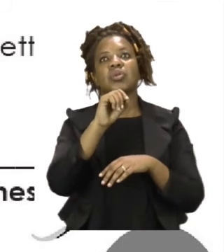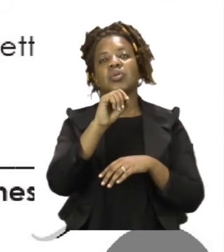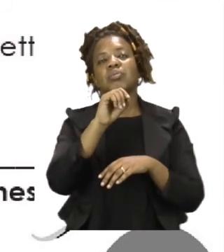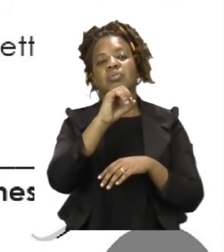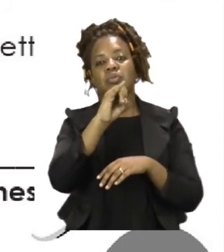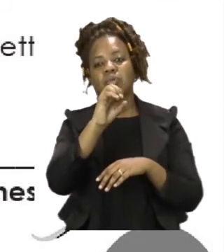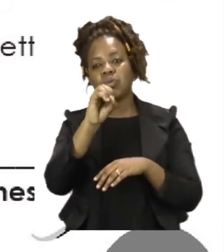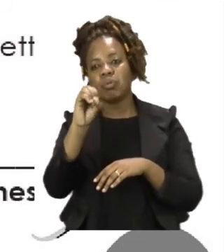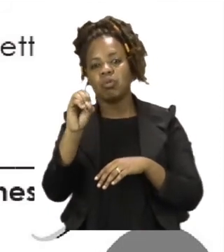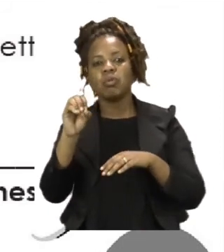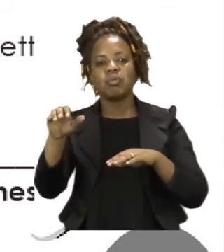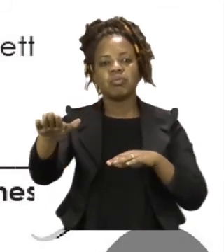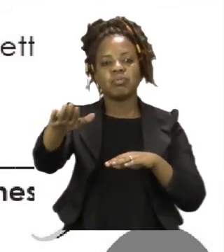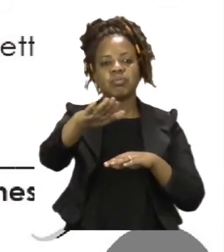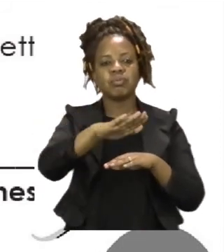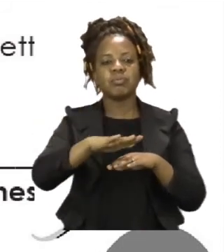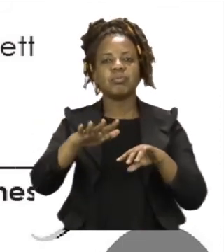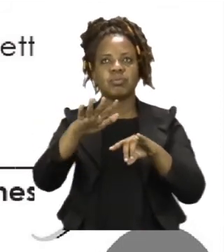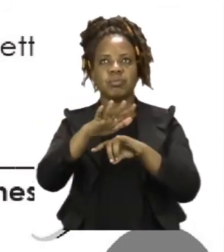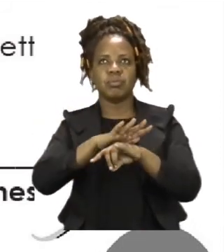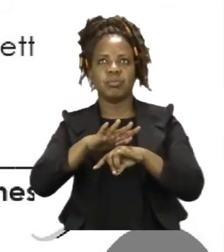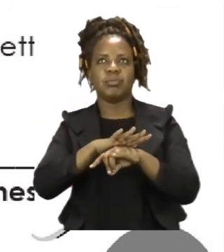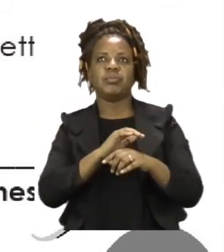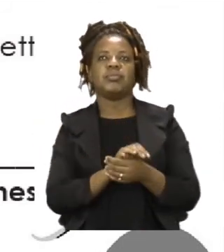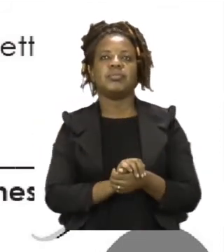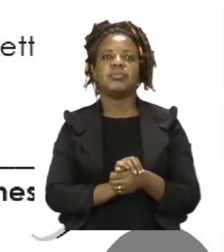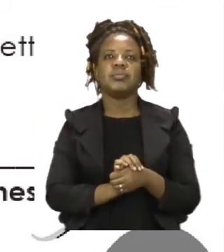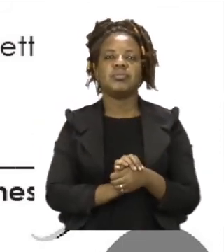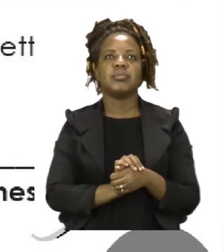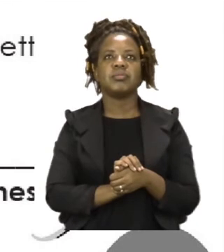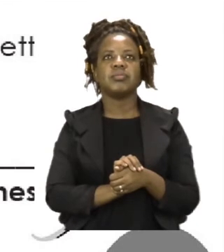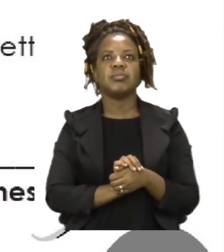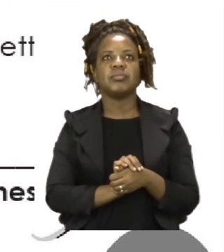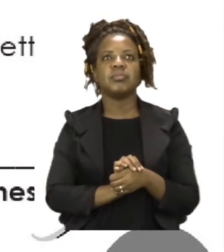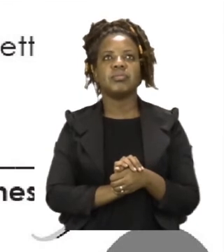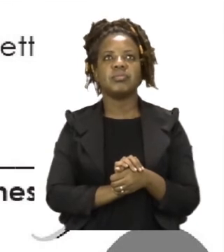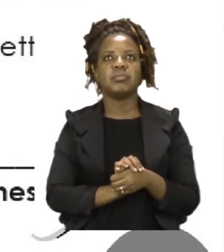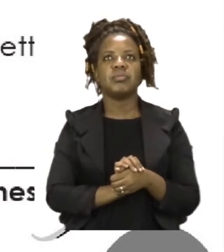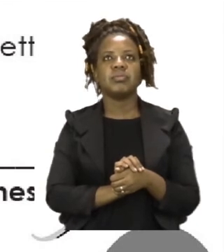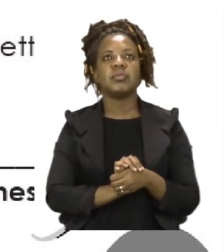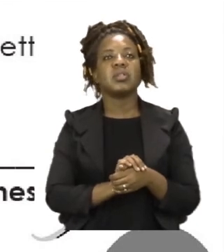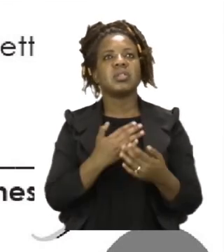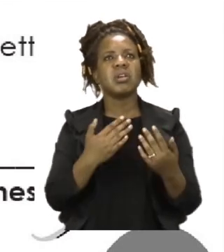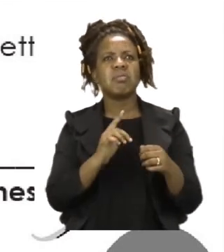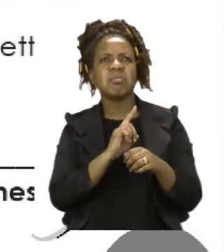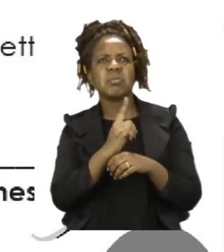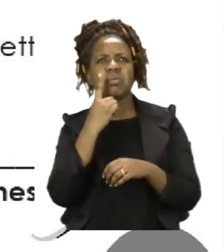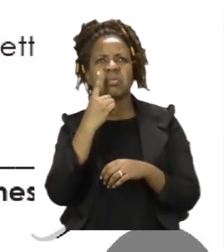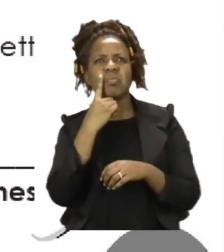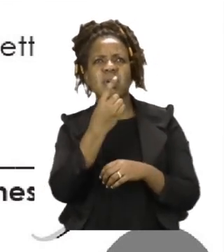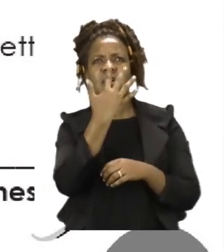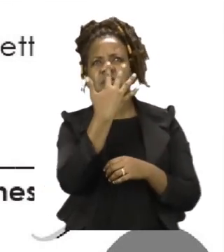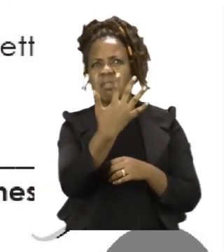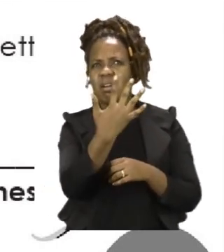So the first thing that you're going to notice about the sentence is that it has the word five. Now if there